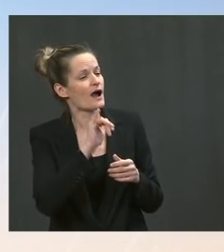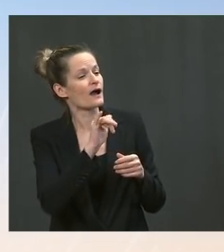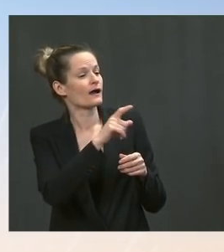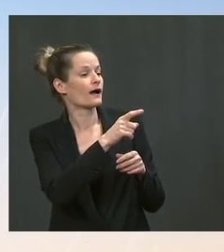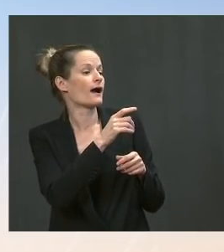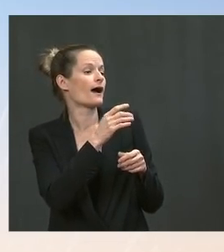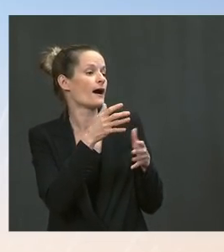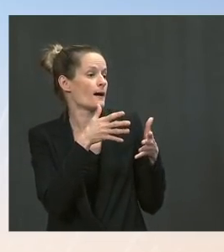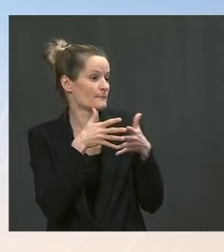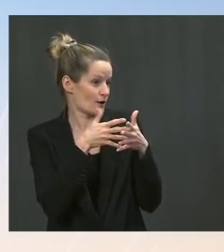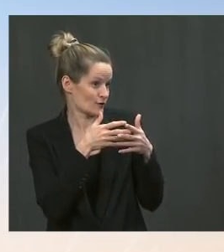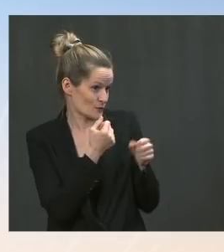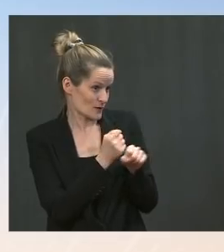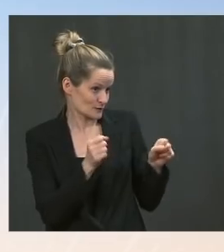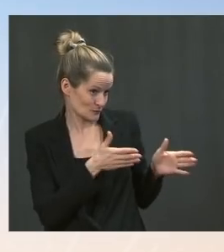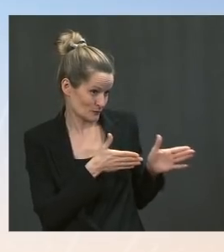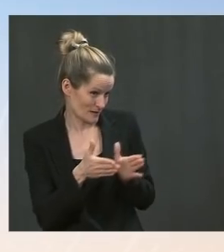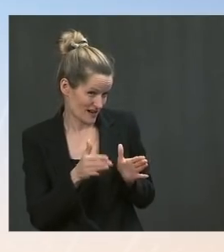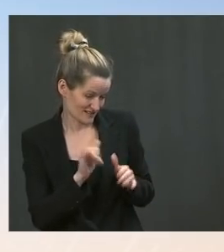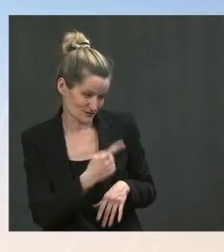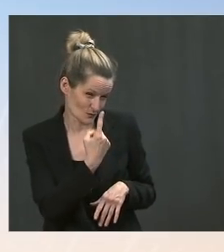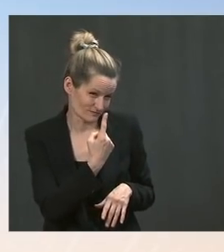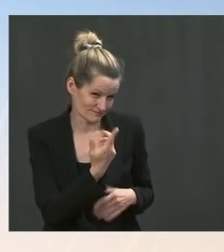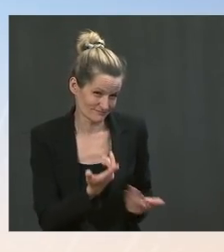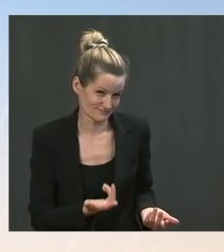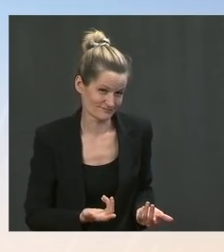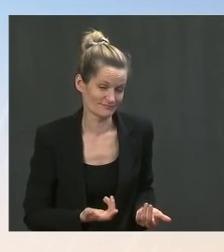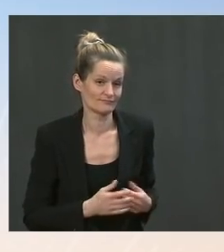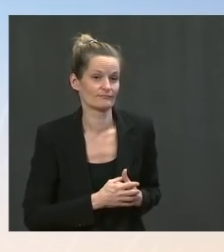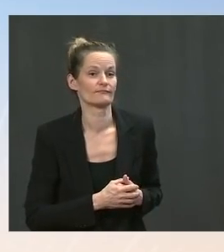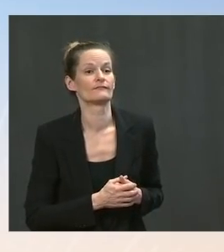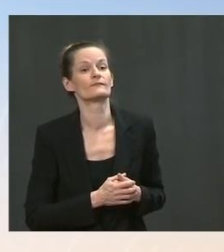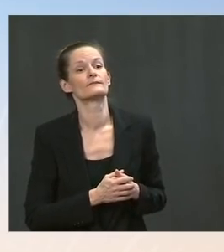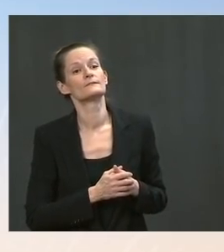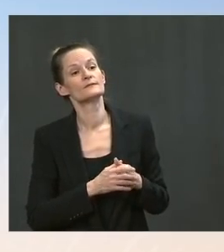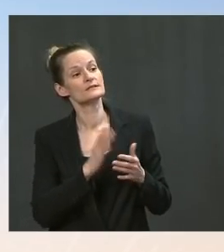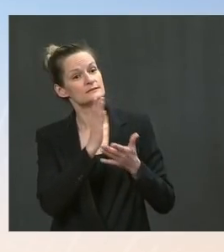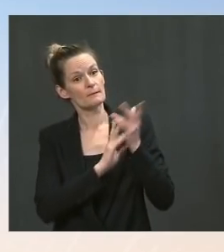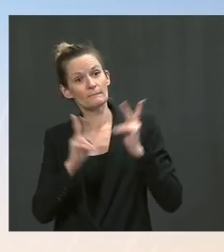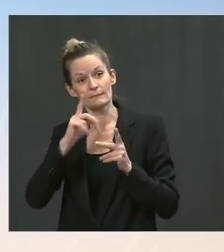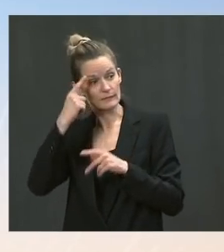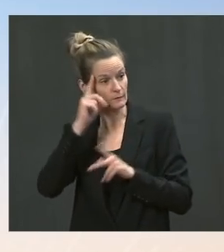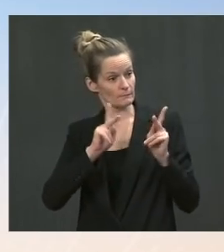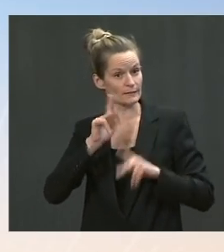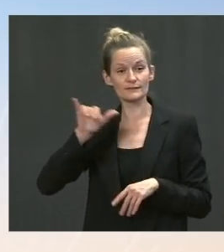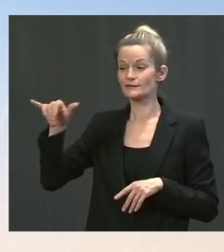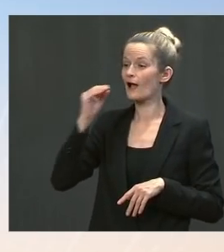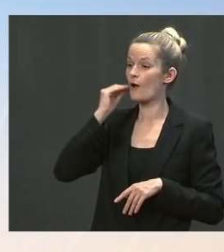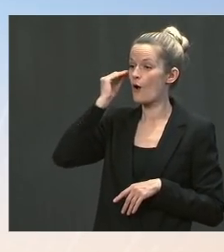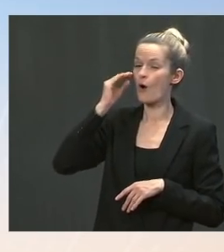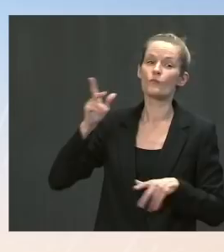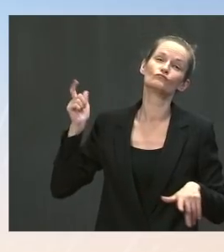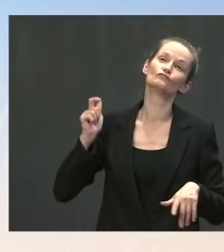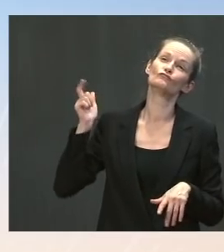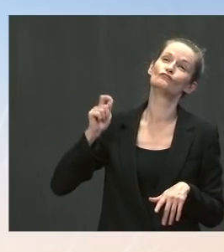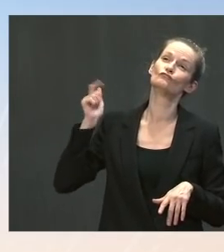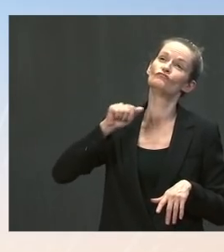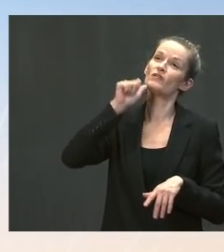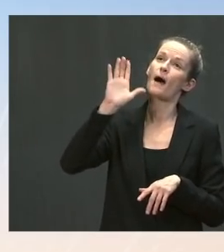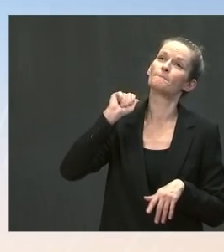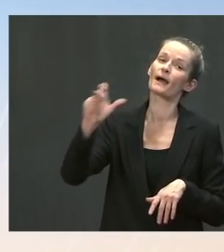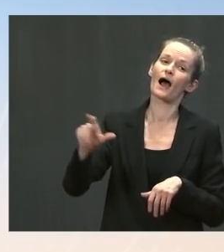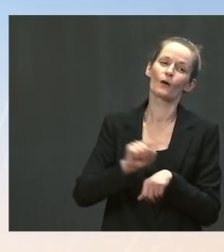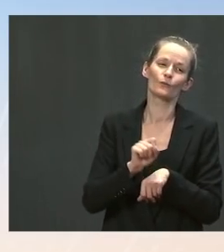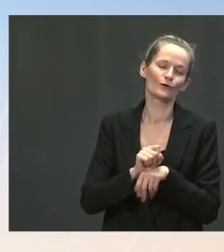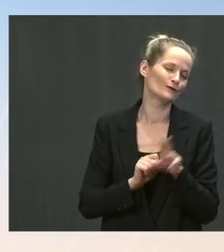seen evidence of that data to date. do you see as the main reason for the strength in the number today, then? Ms. Vaccinations. Go ahead. The